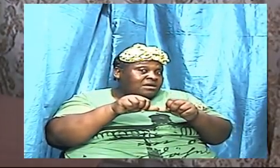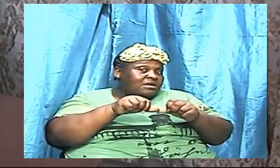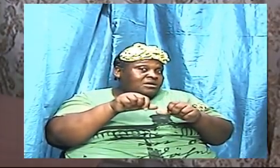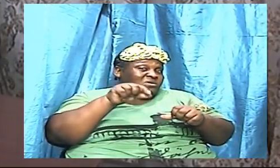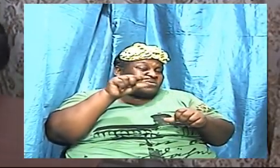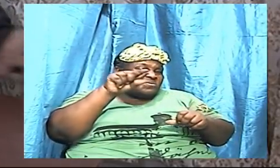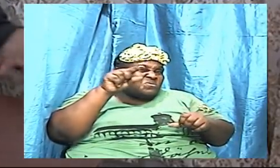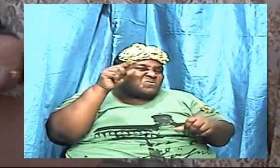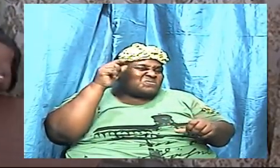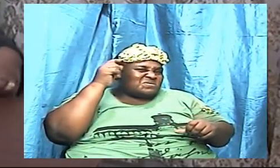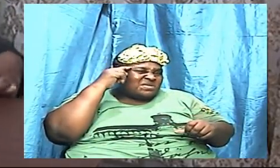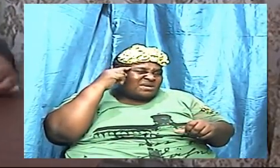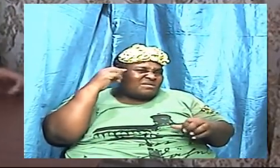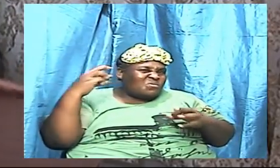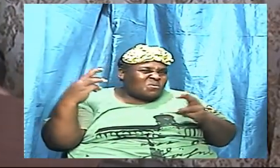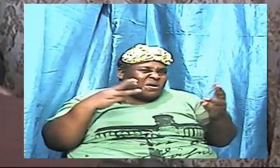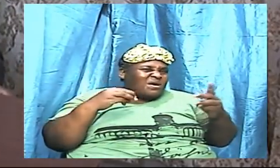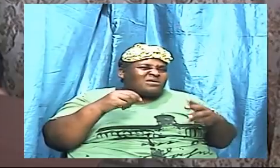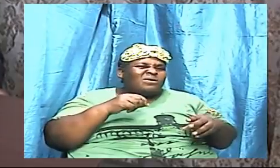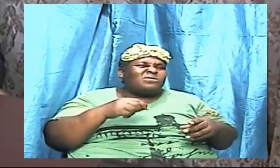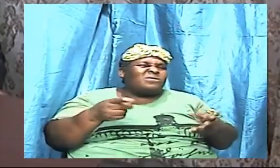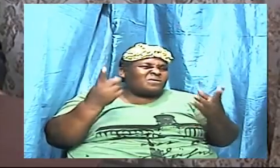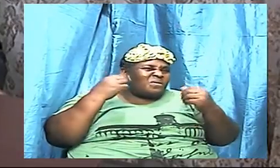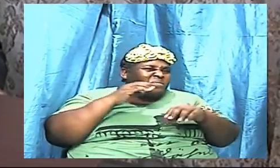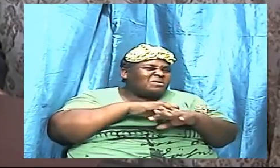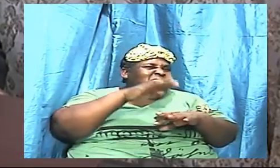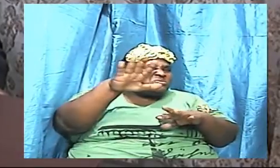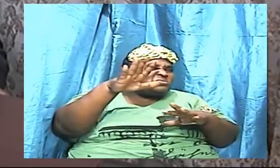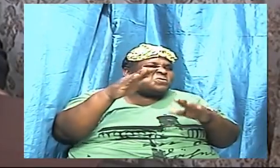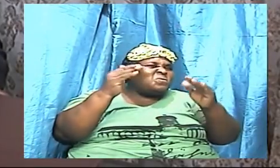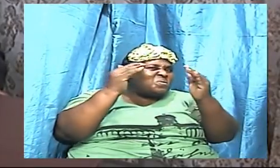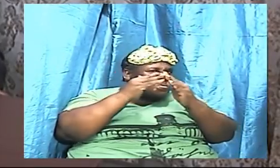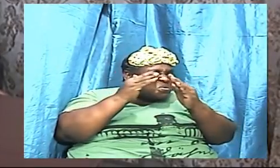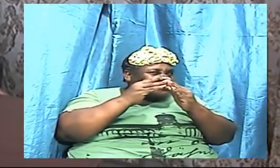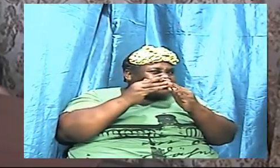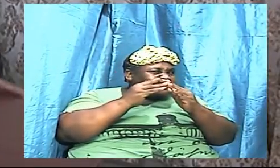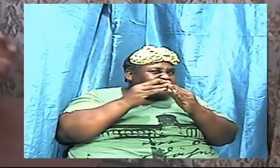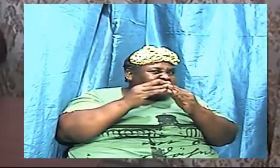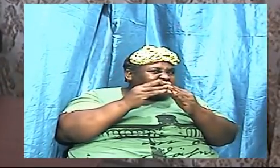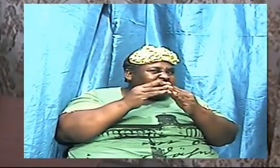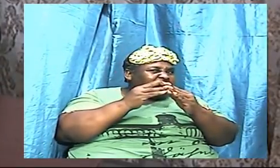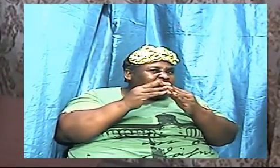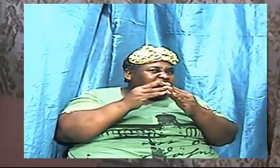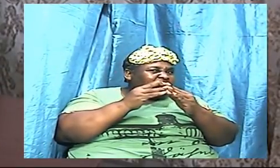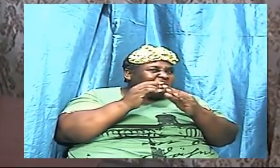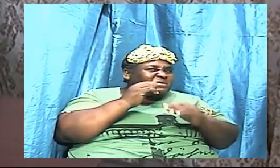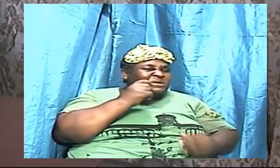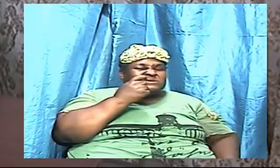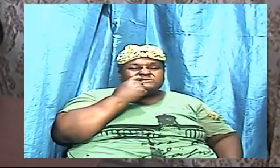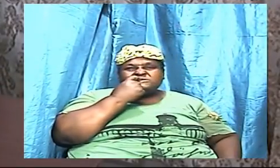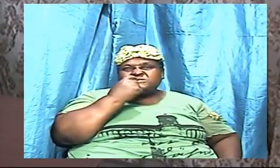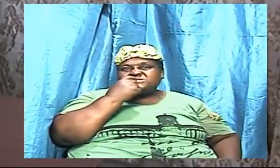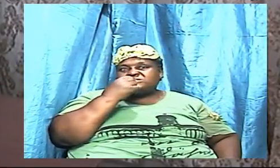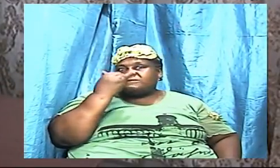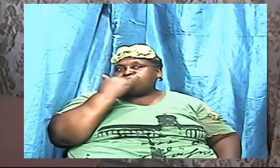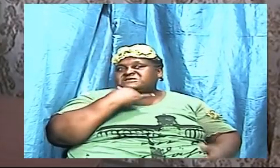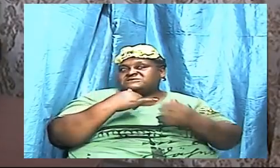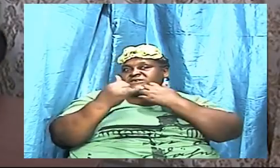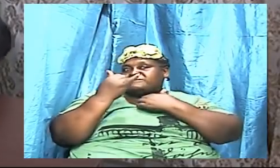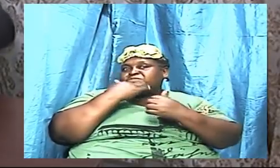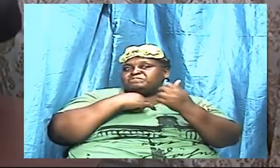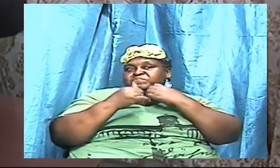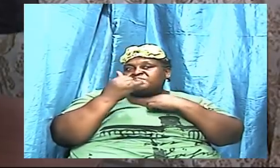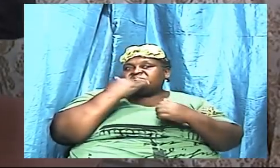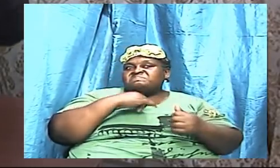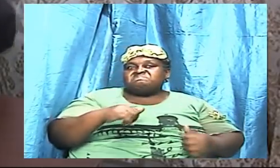you make a sad mistake if you think warfare not when coming amongst the children or between husband and